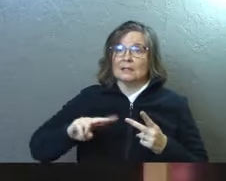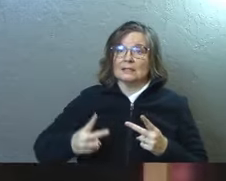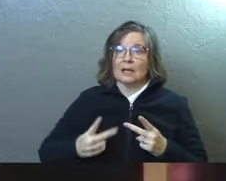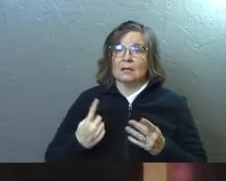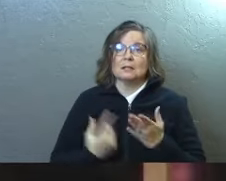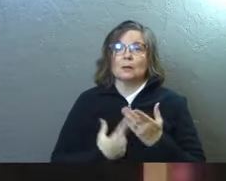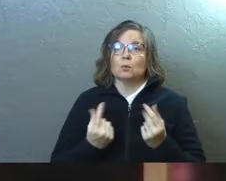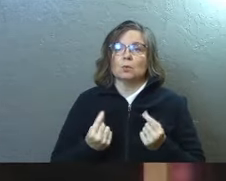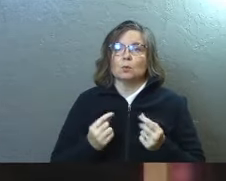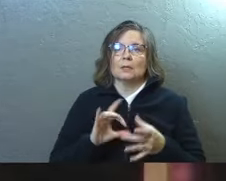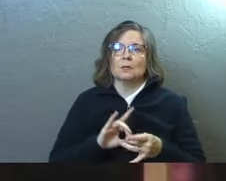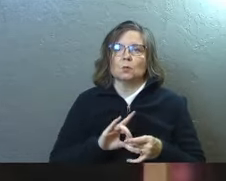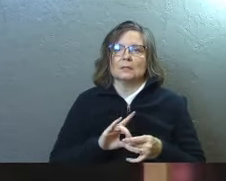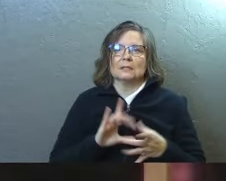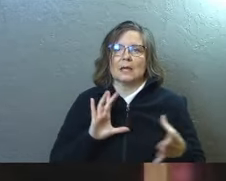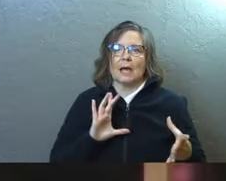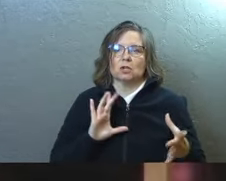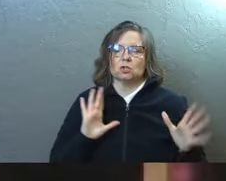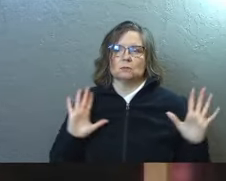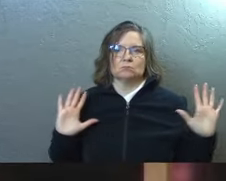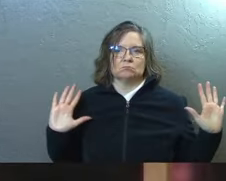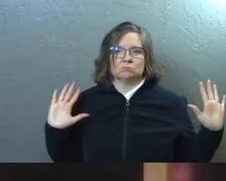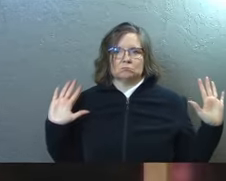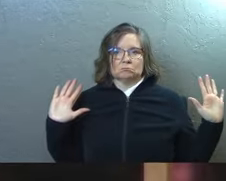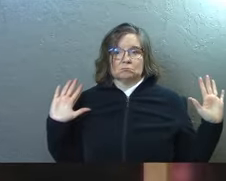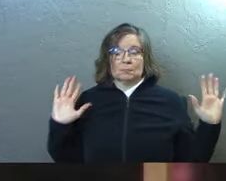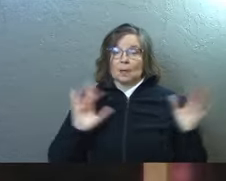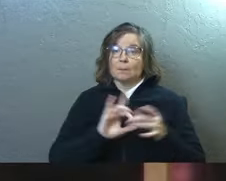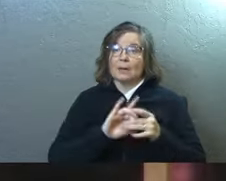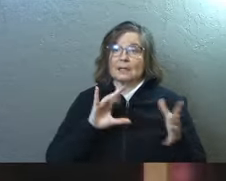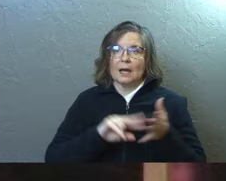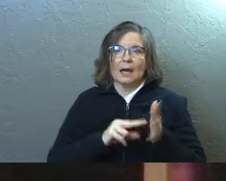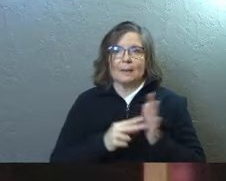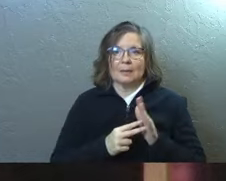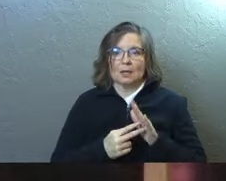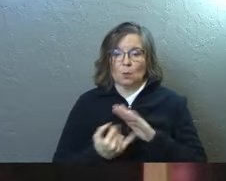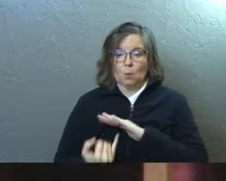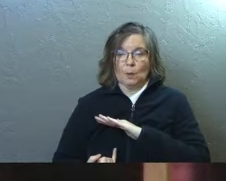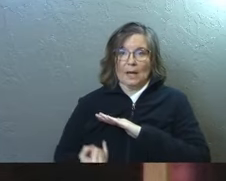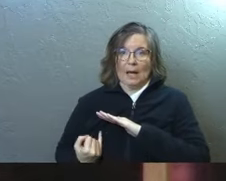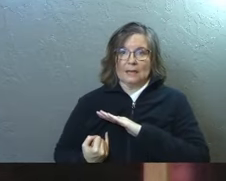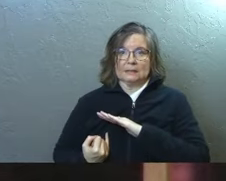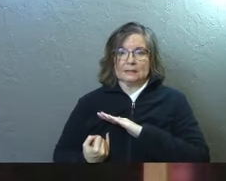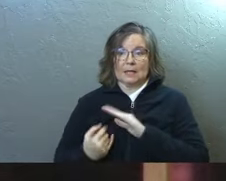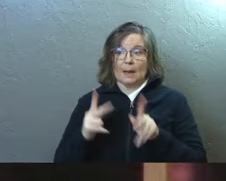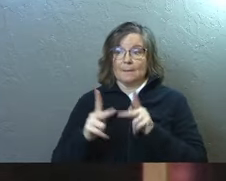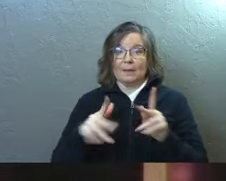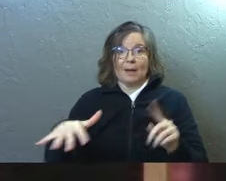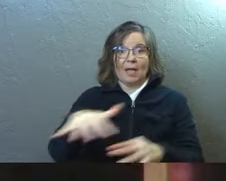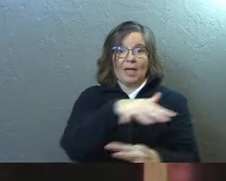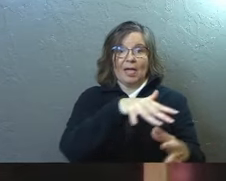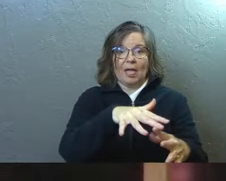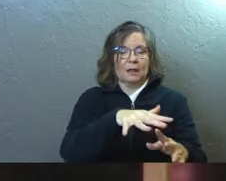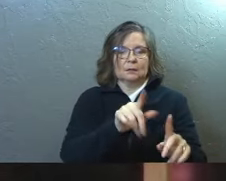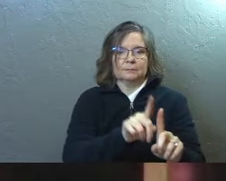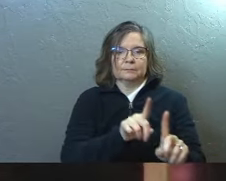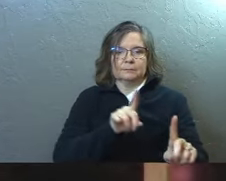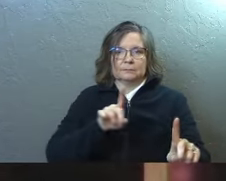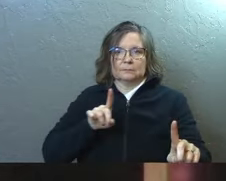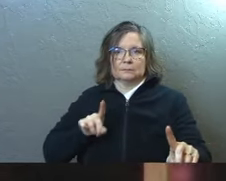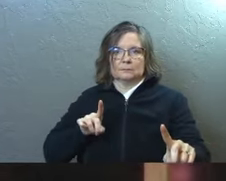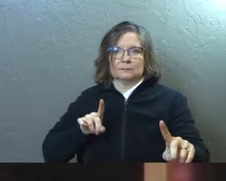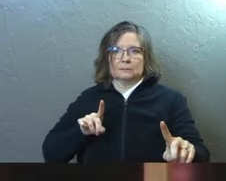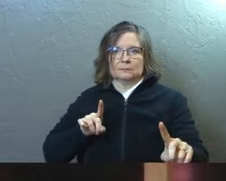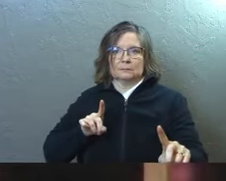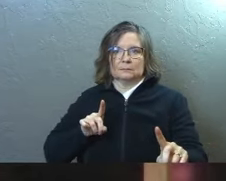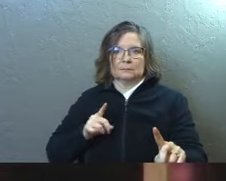detach. So we're detaching. And by detaching, I mean, we're isolating ourselves from others and we're isolating ourselves from community,